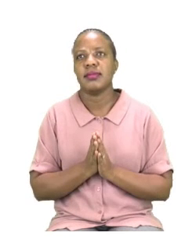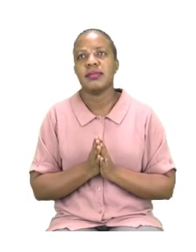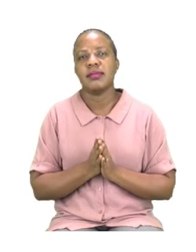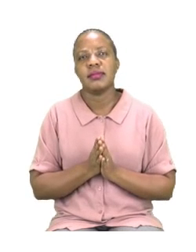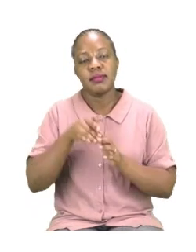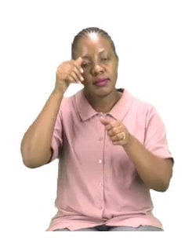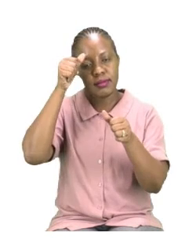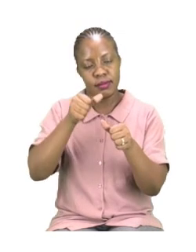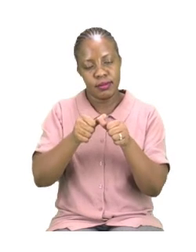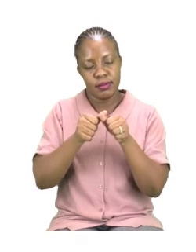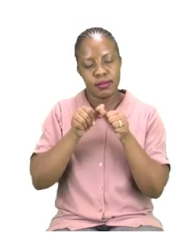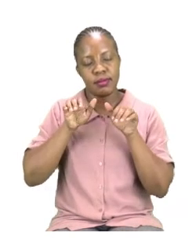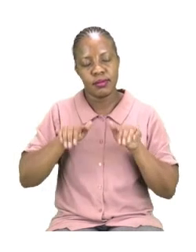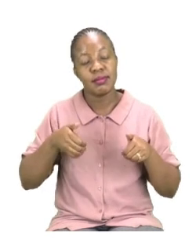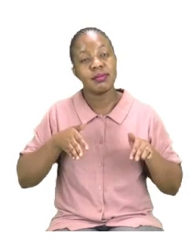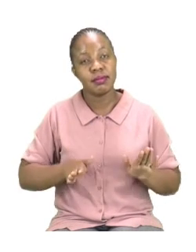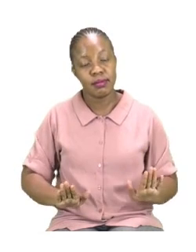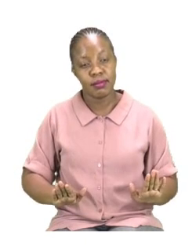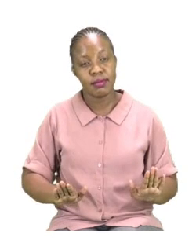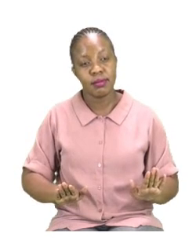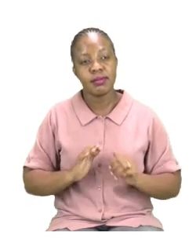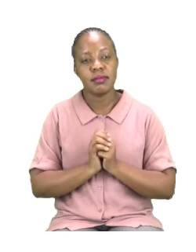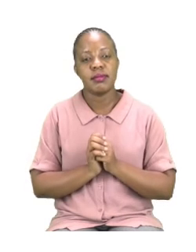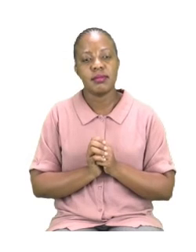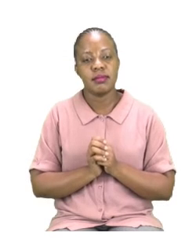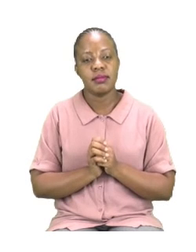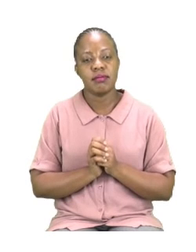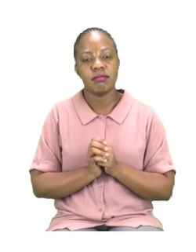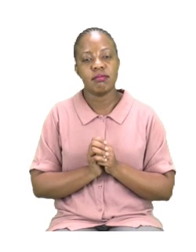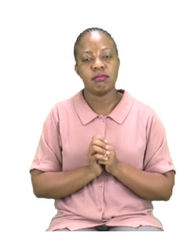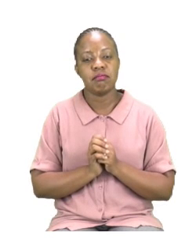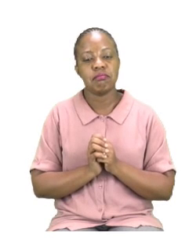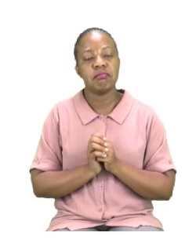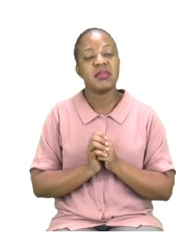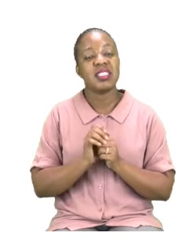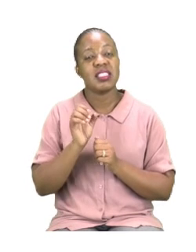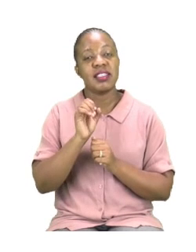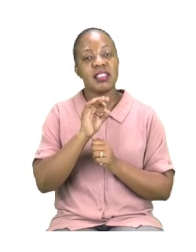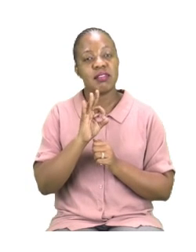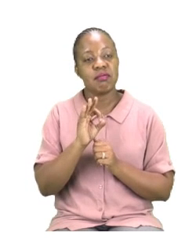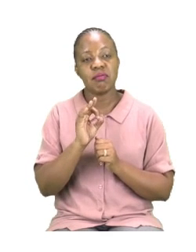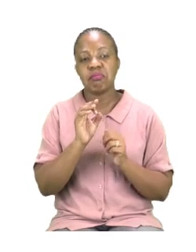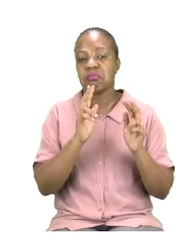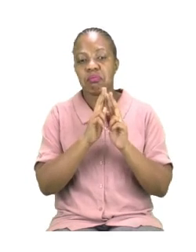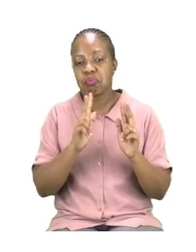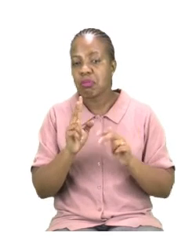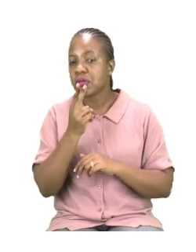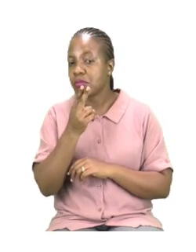boys and girls, we said that if it is not a human being, we use the word it.